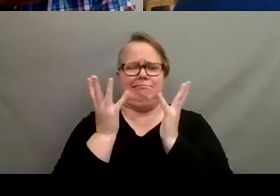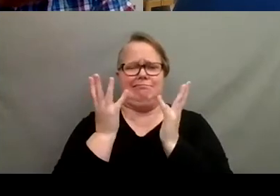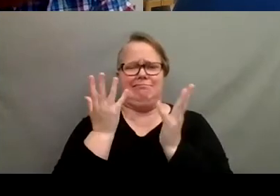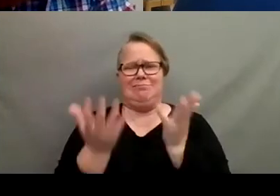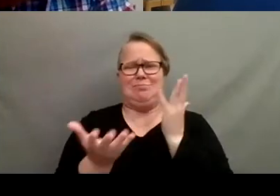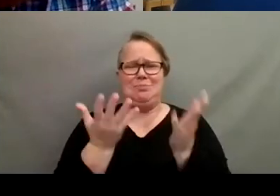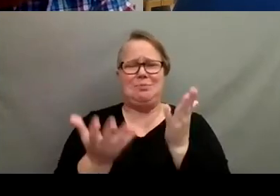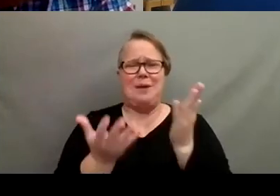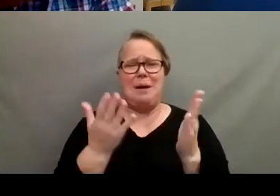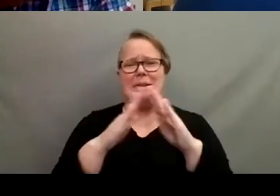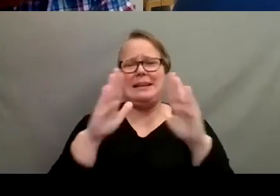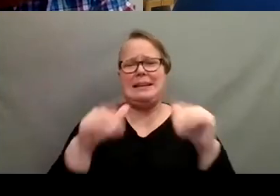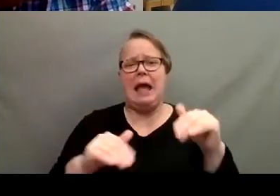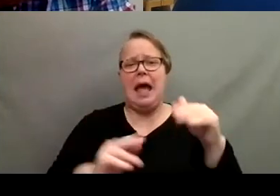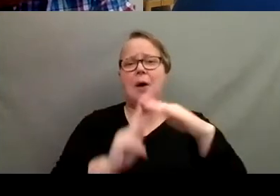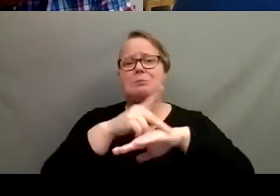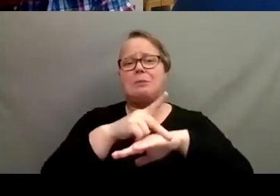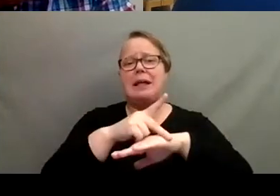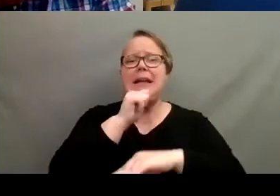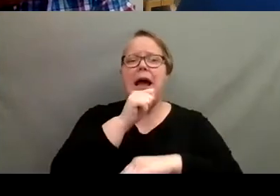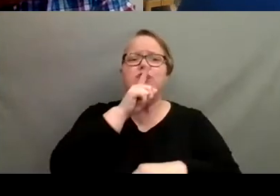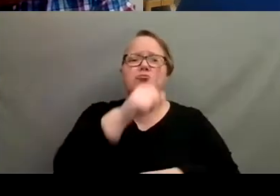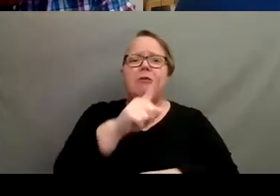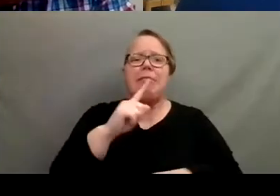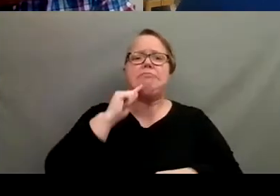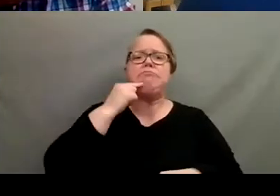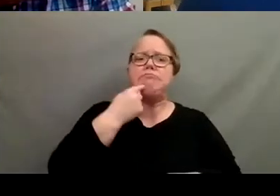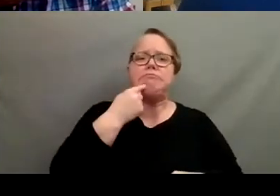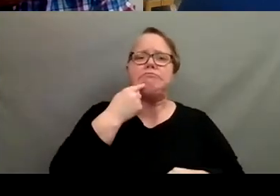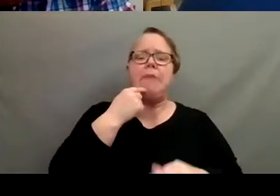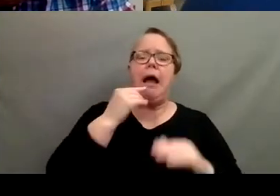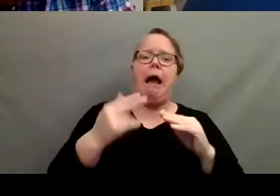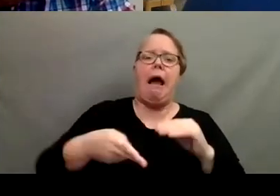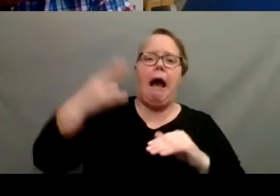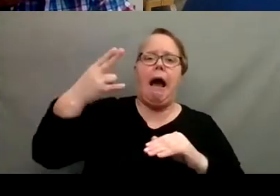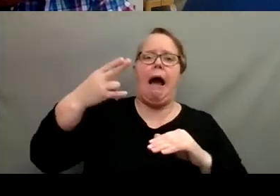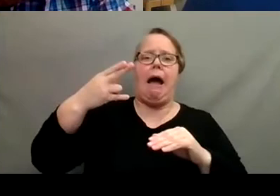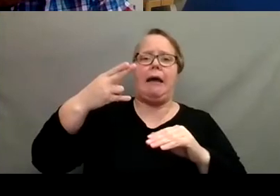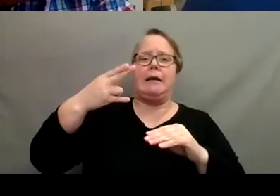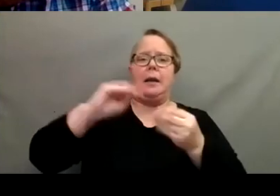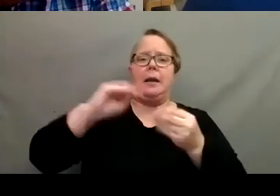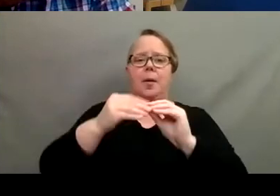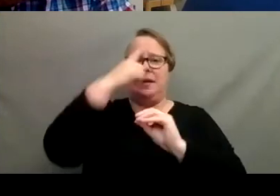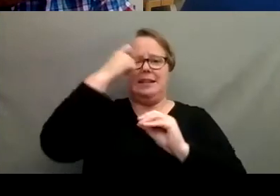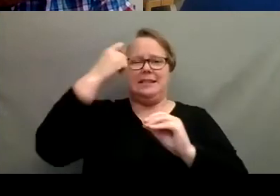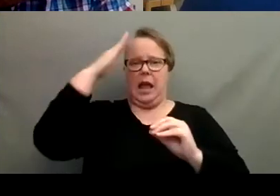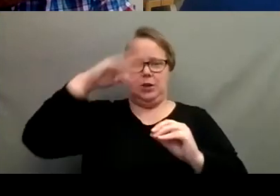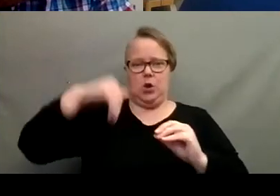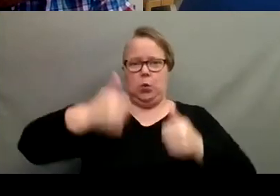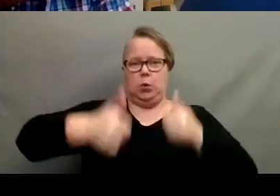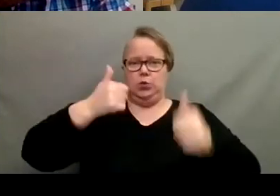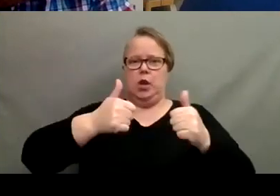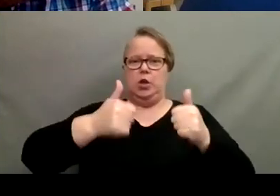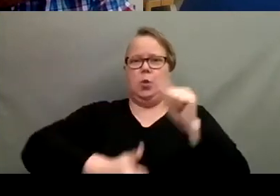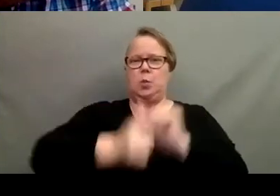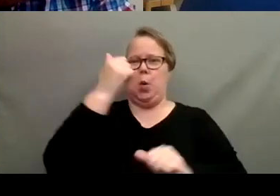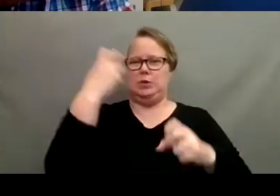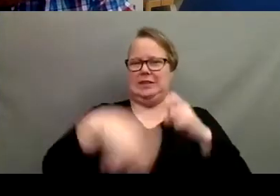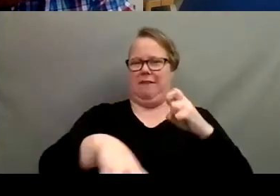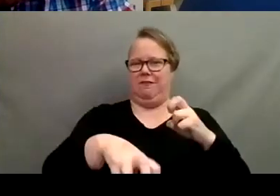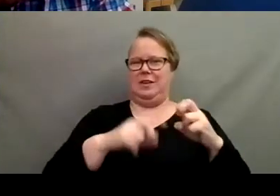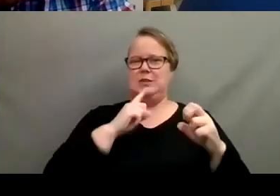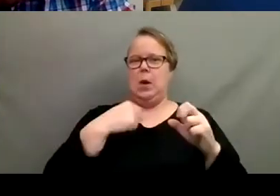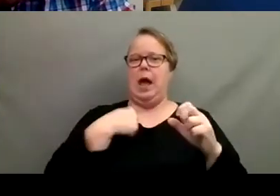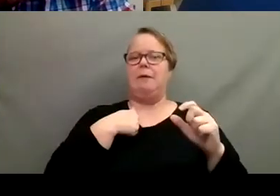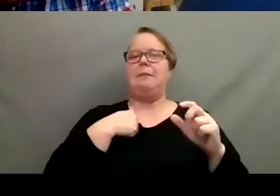not, not an extreme amount, probably house plant wise, because I know which ones are going to be the toughest. And like, I've, I've been